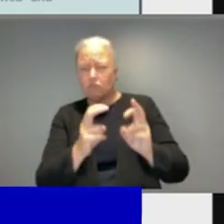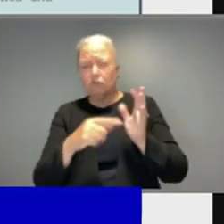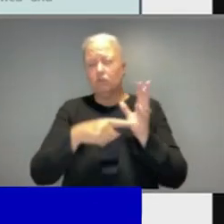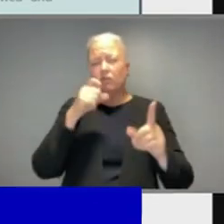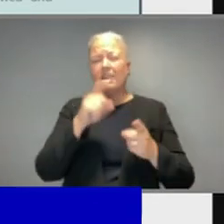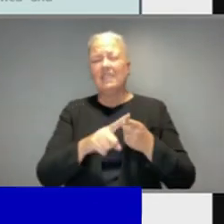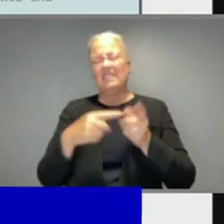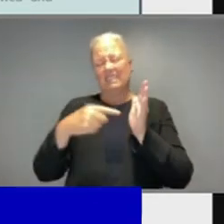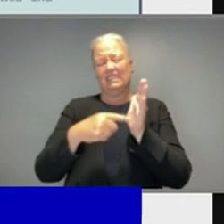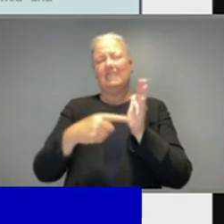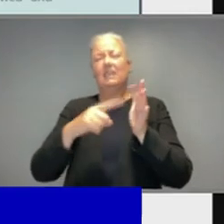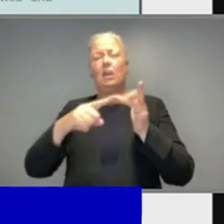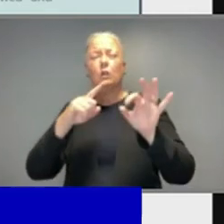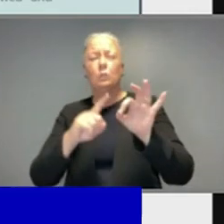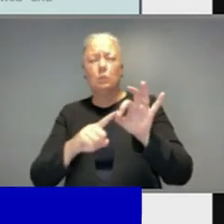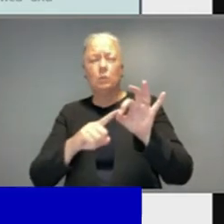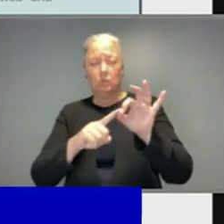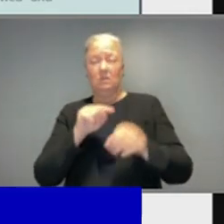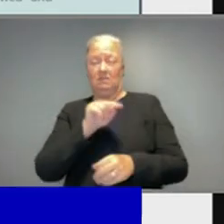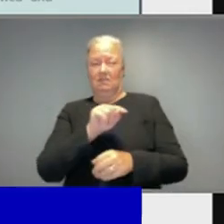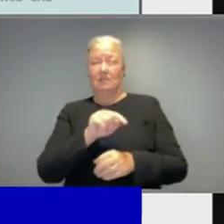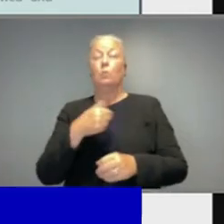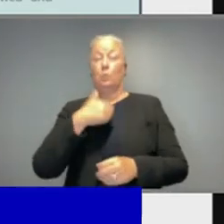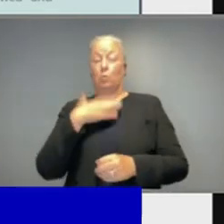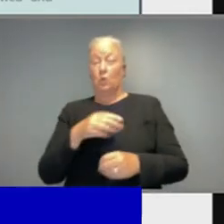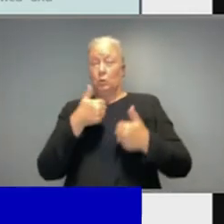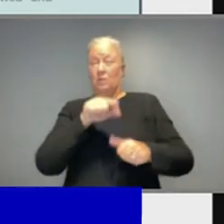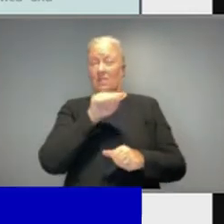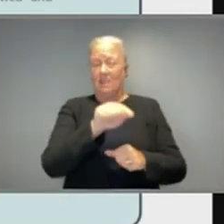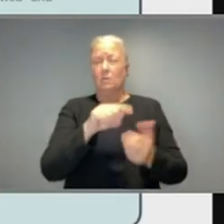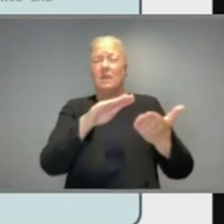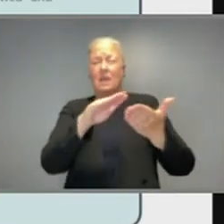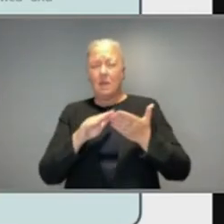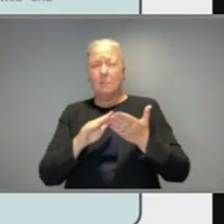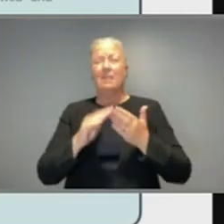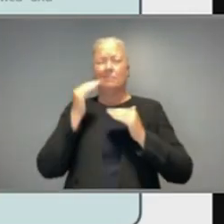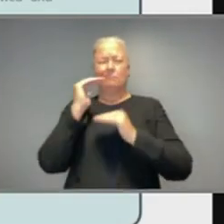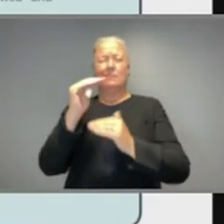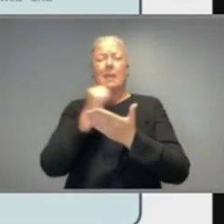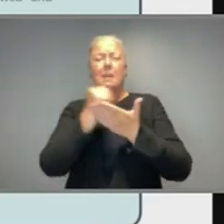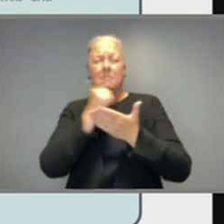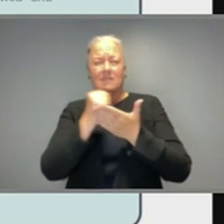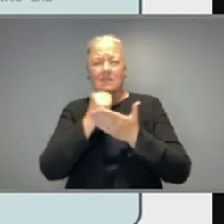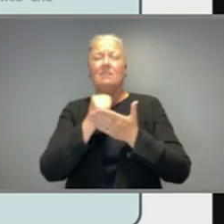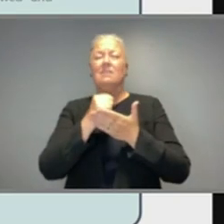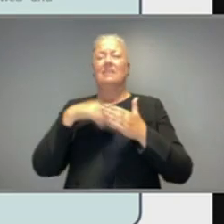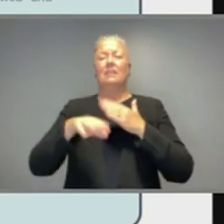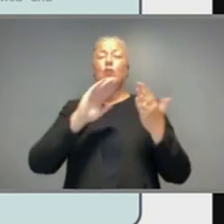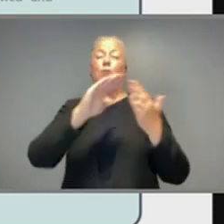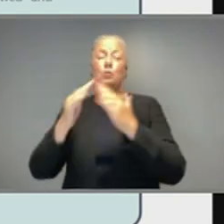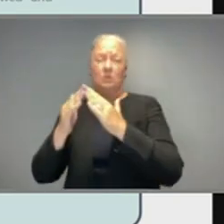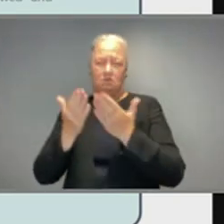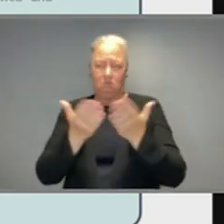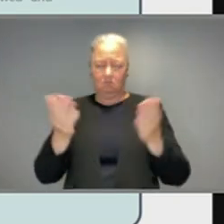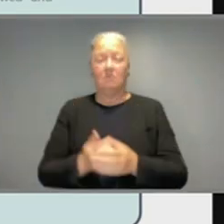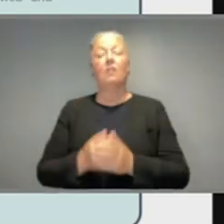TTIQ responses, should be used to minimise cases in the community and keep case numbers low. And as the Prime Minister's